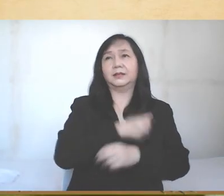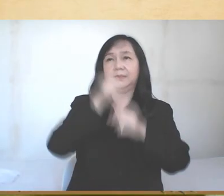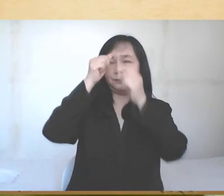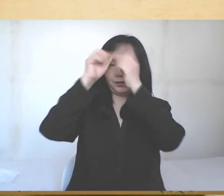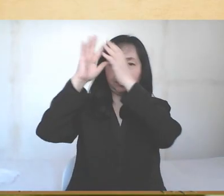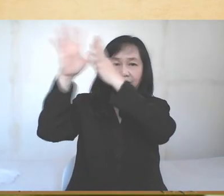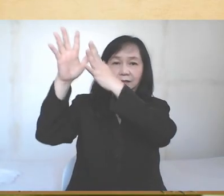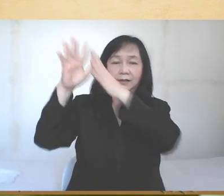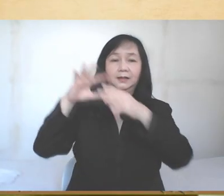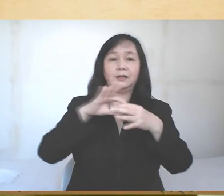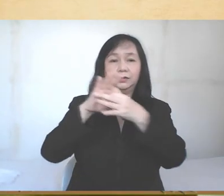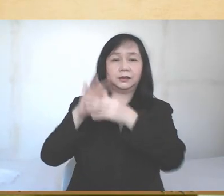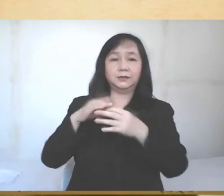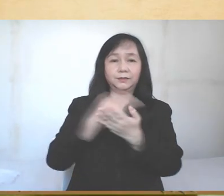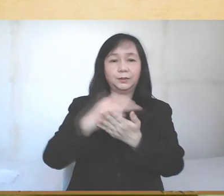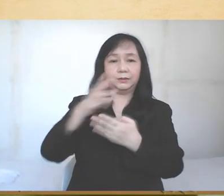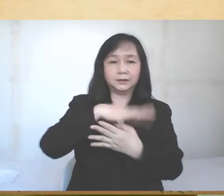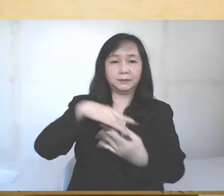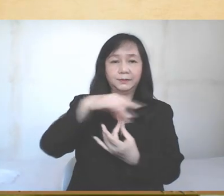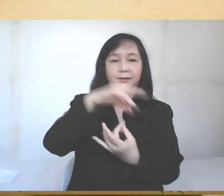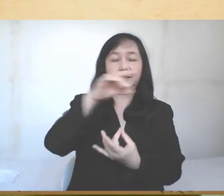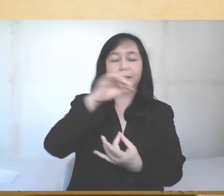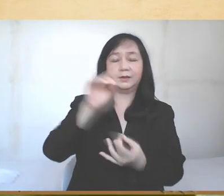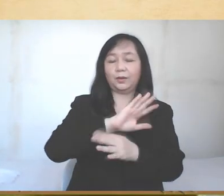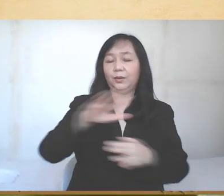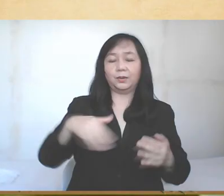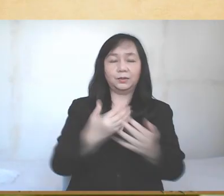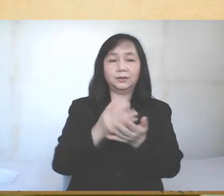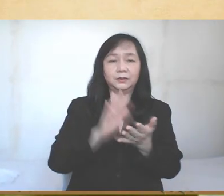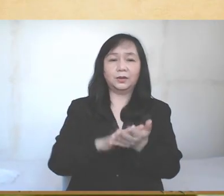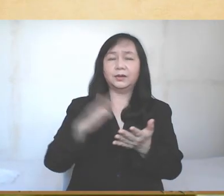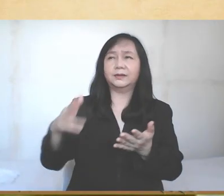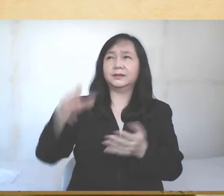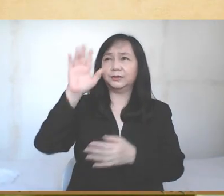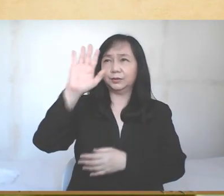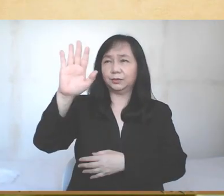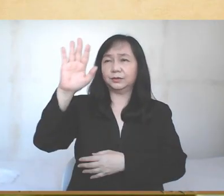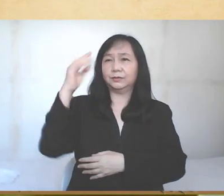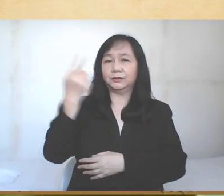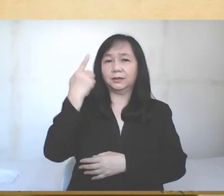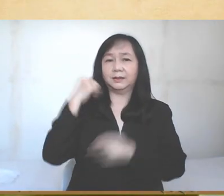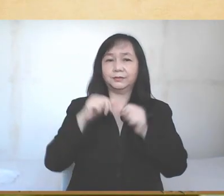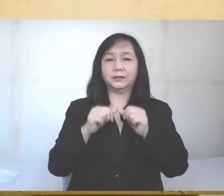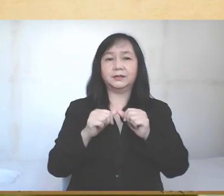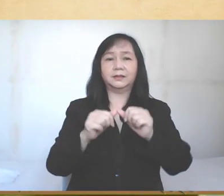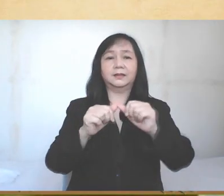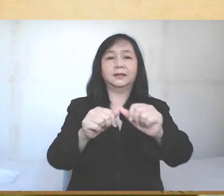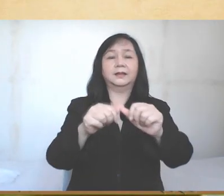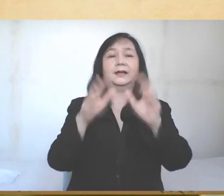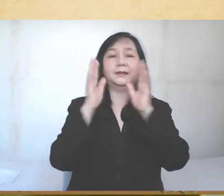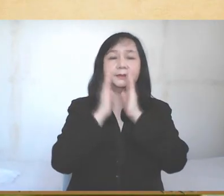him and in him, O God, Almighty Father, in the unity of the Holy Spirit, all glory and honor is yours